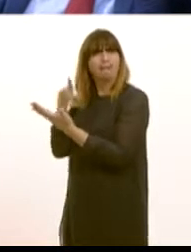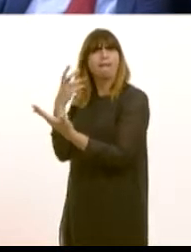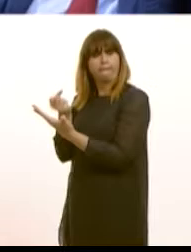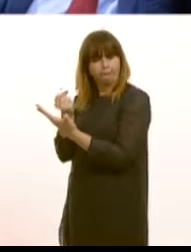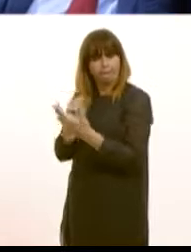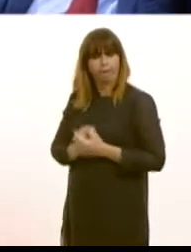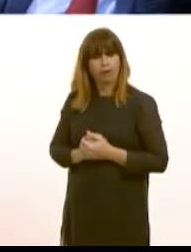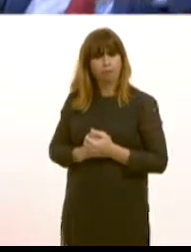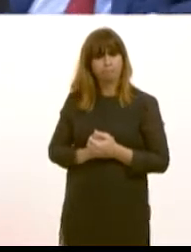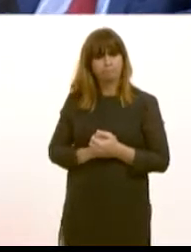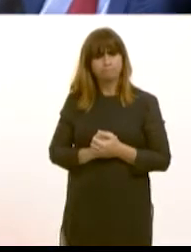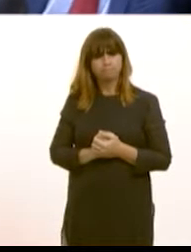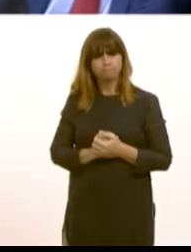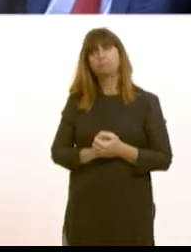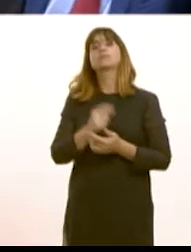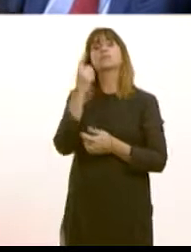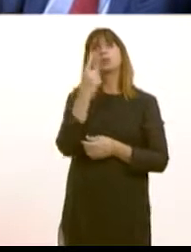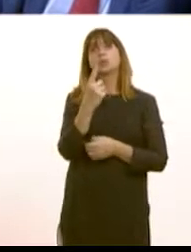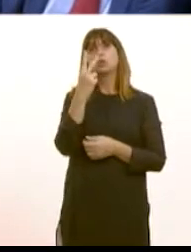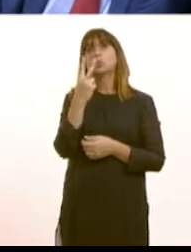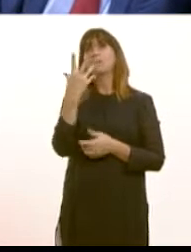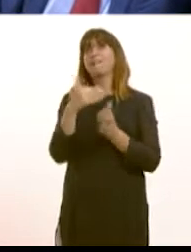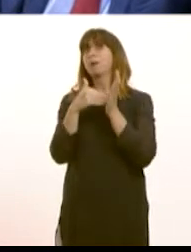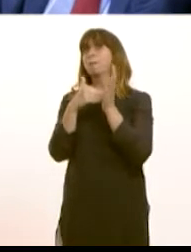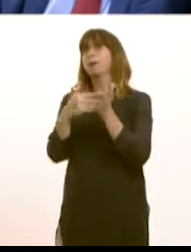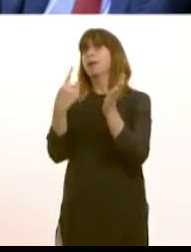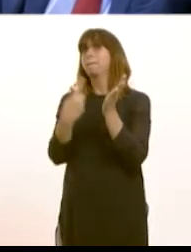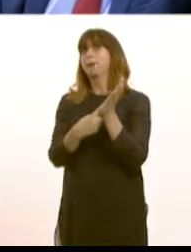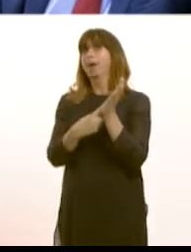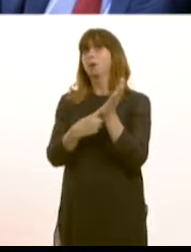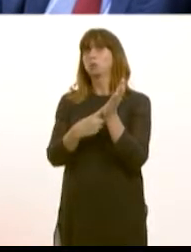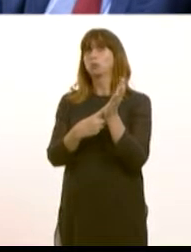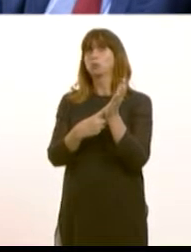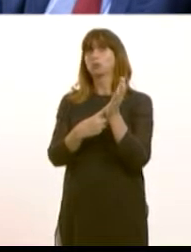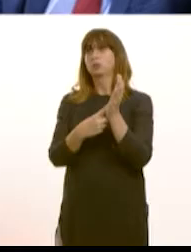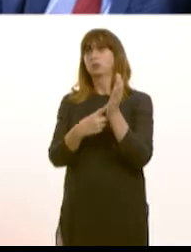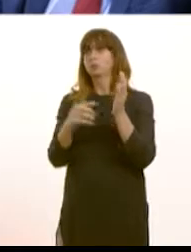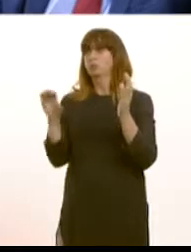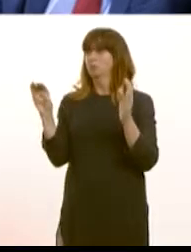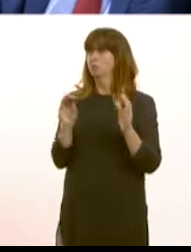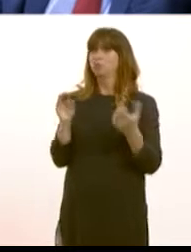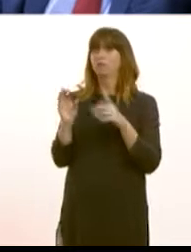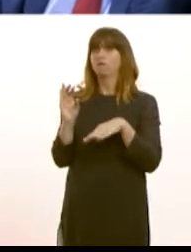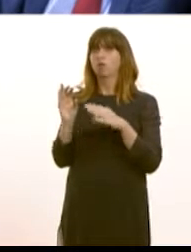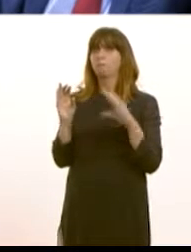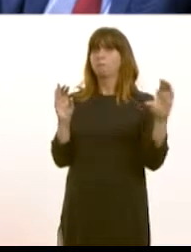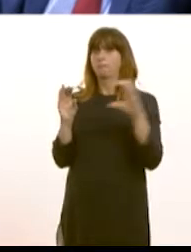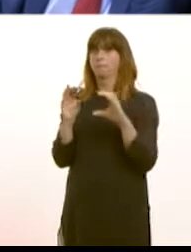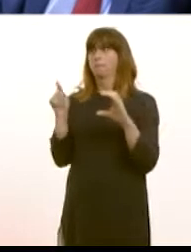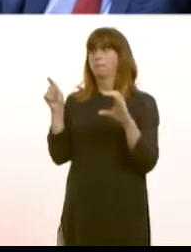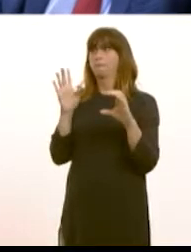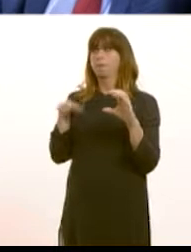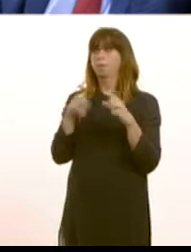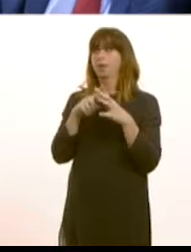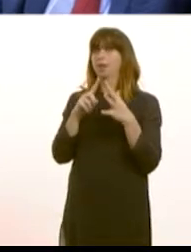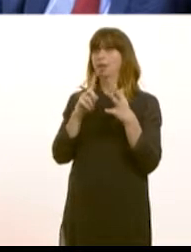what is correct however is that £125 million worth of the funding for the Metro is due to me about my European funding now without